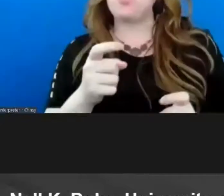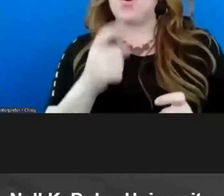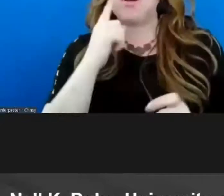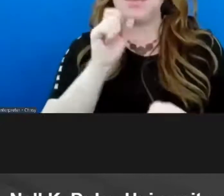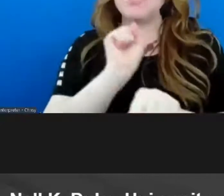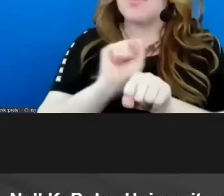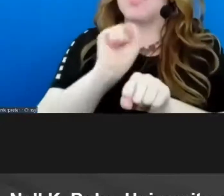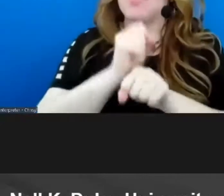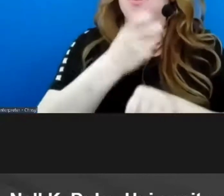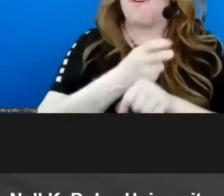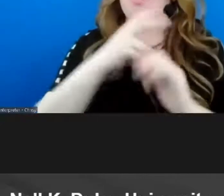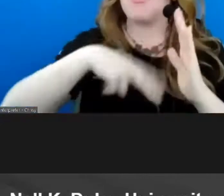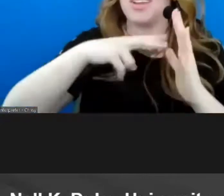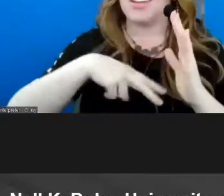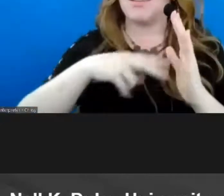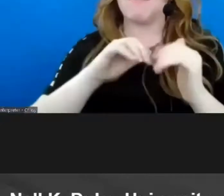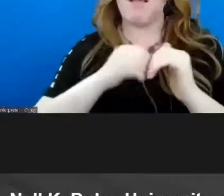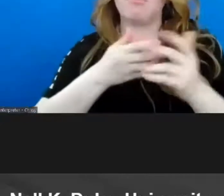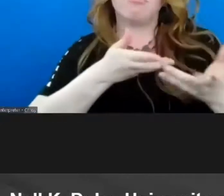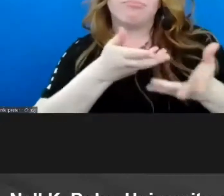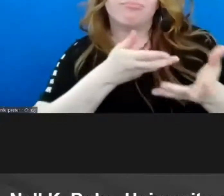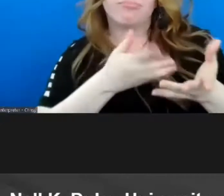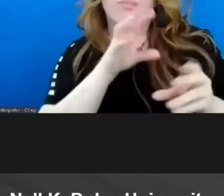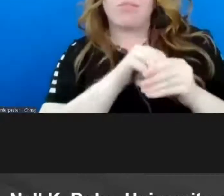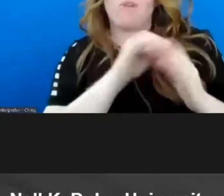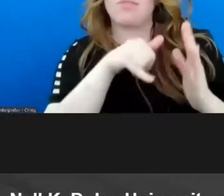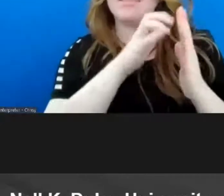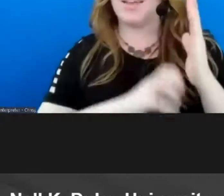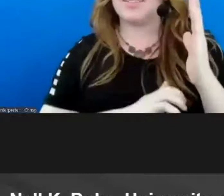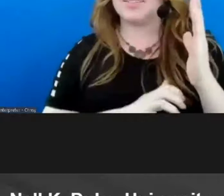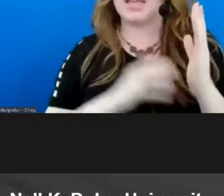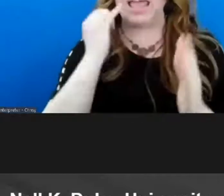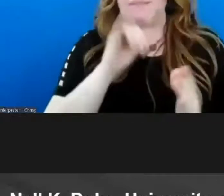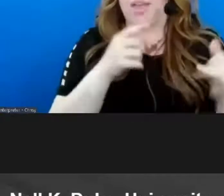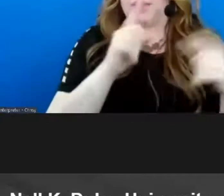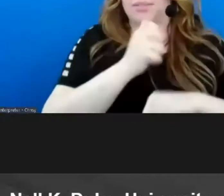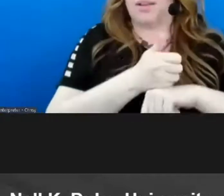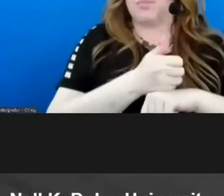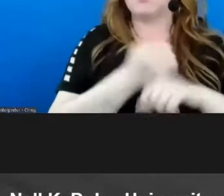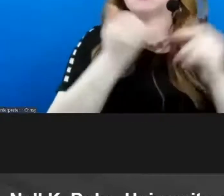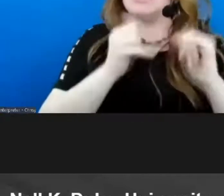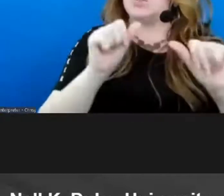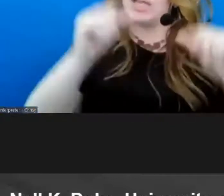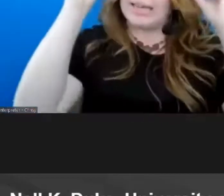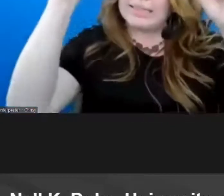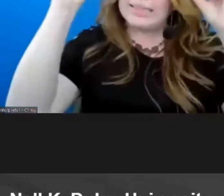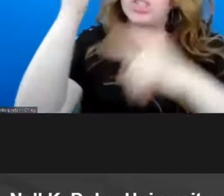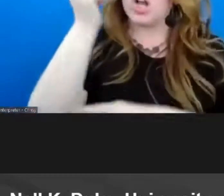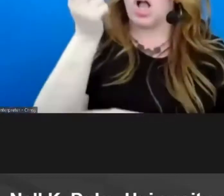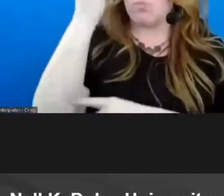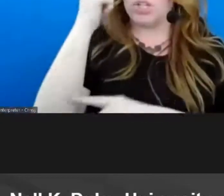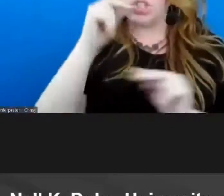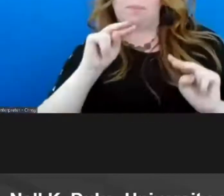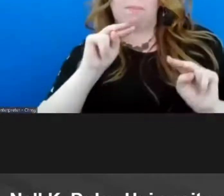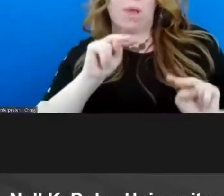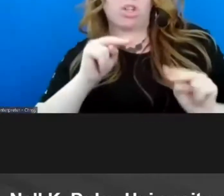um by the engagingness of the texts um so if that's in place then we can still teach our comprehension monitoring and um